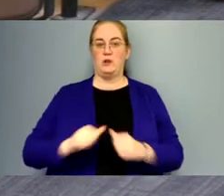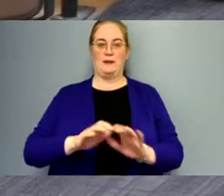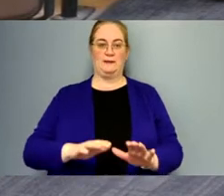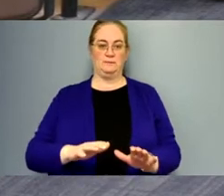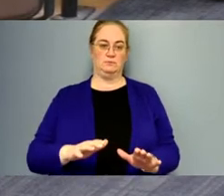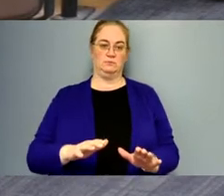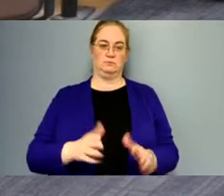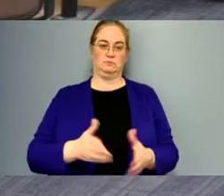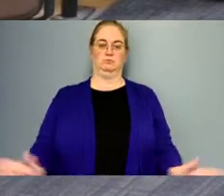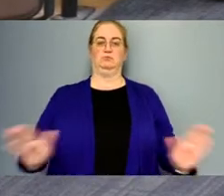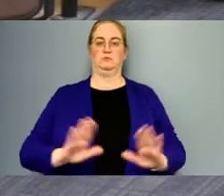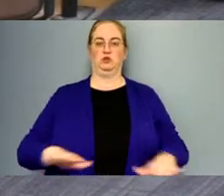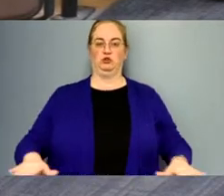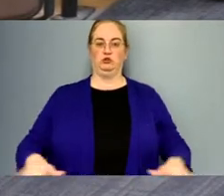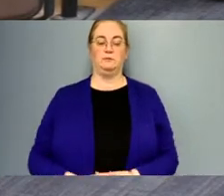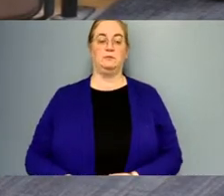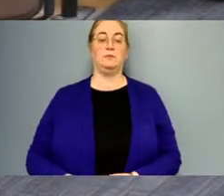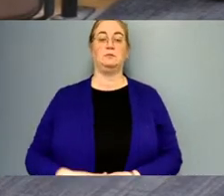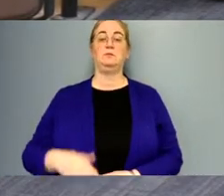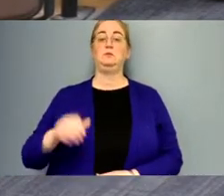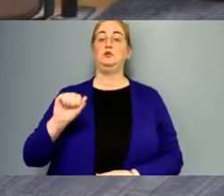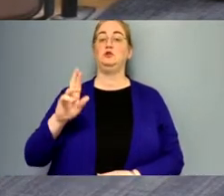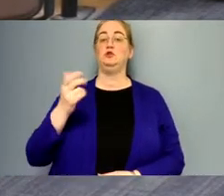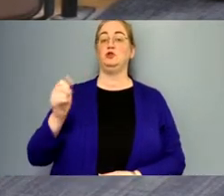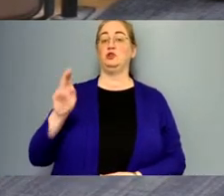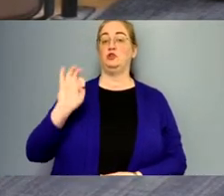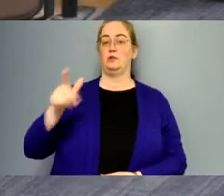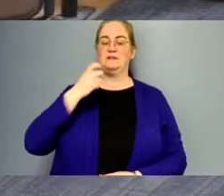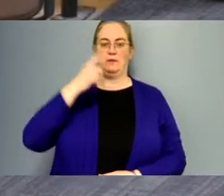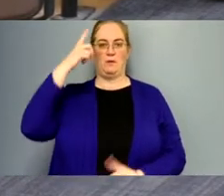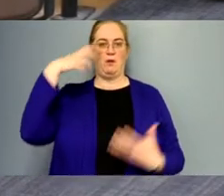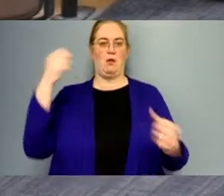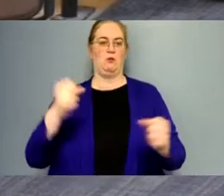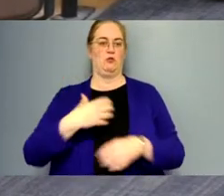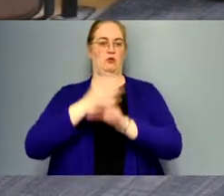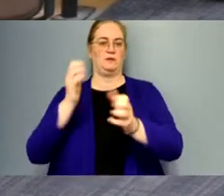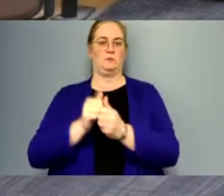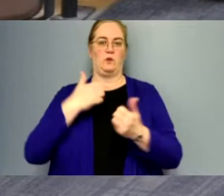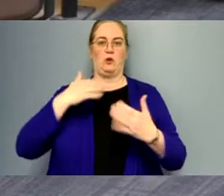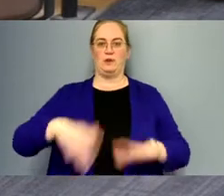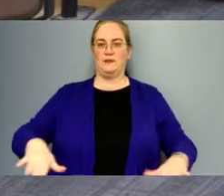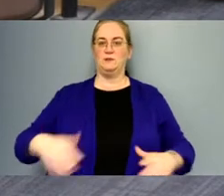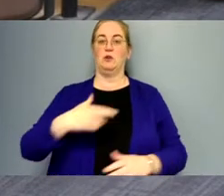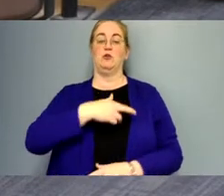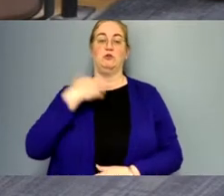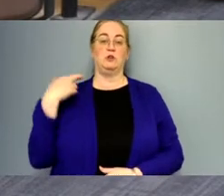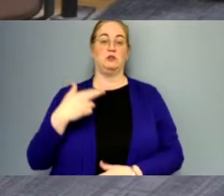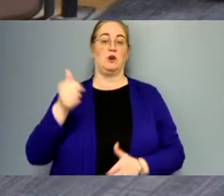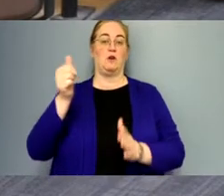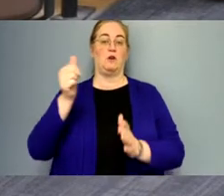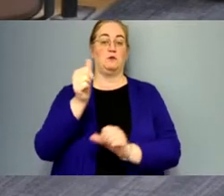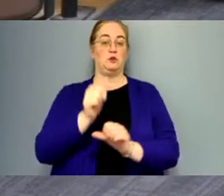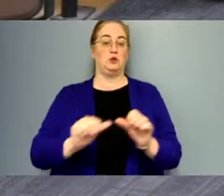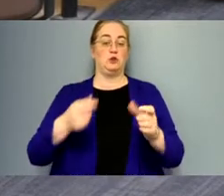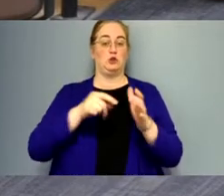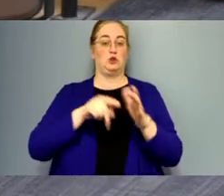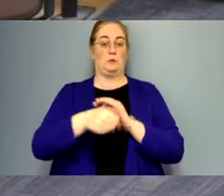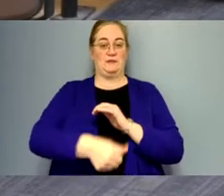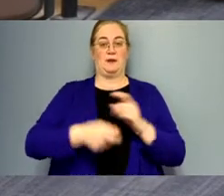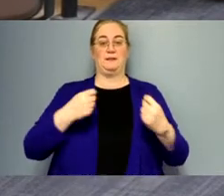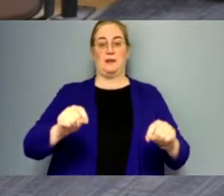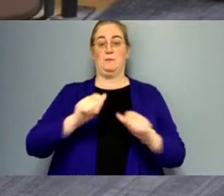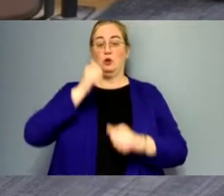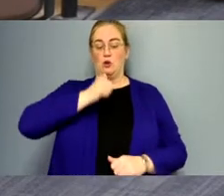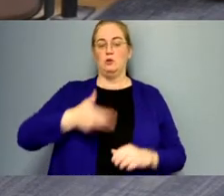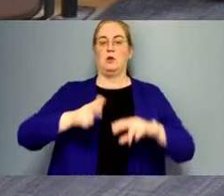we have the surgeon general saying there's a mental health crisis among our kids the risk of suicide attempts among girls is now